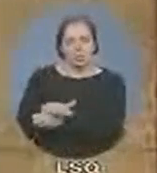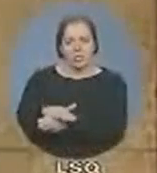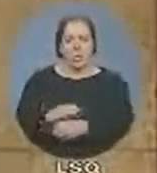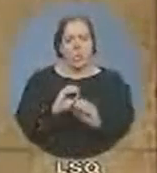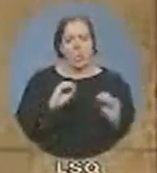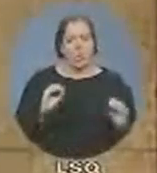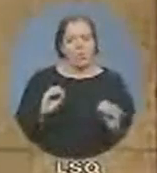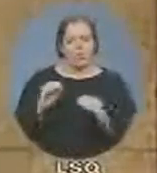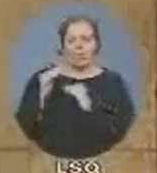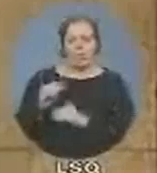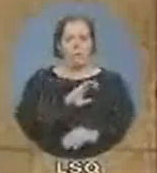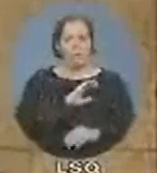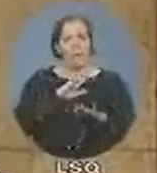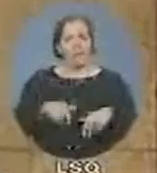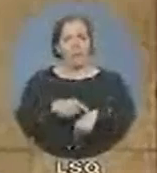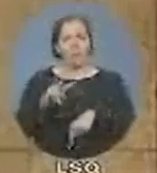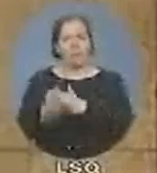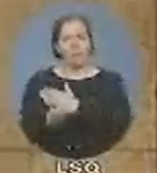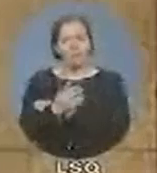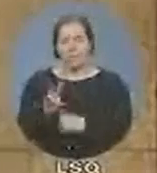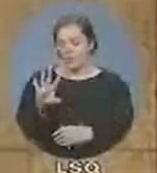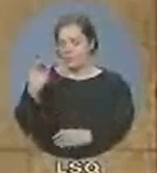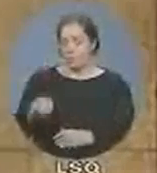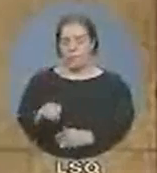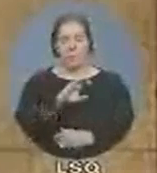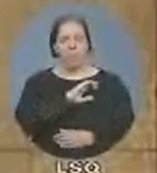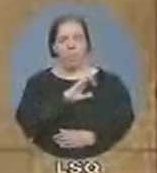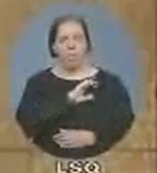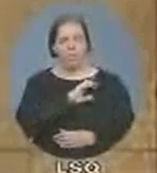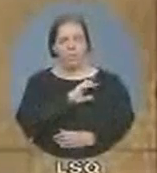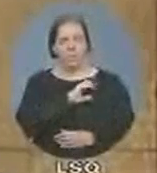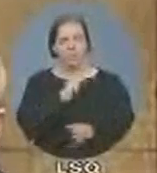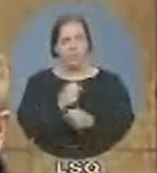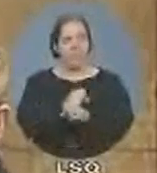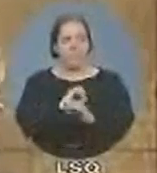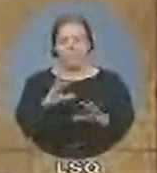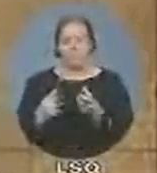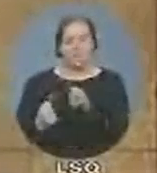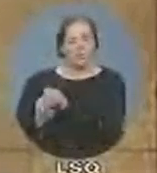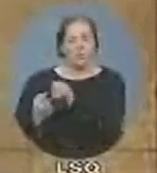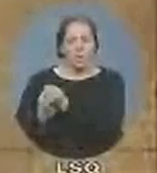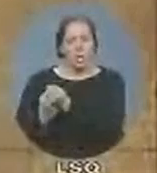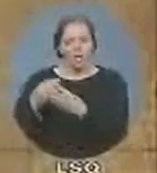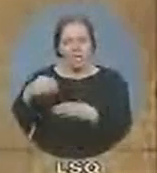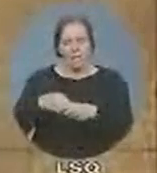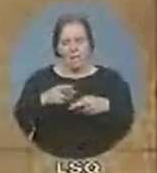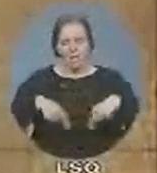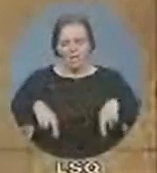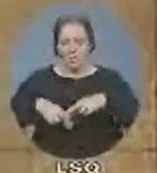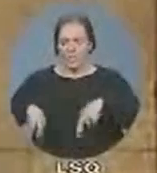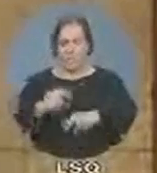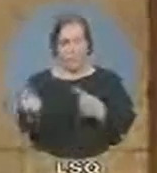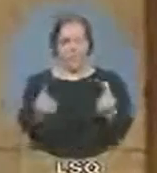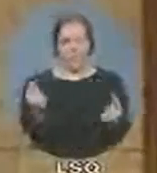percent of our officers are working without backup in remote and isolated flying communities and we have police detachments that